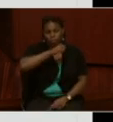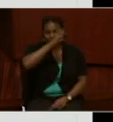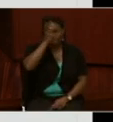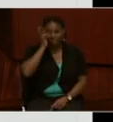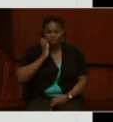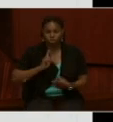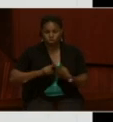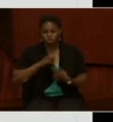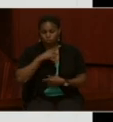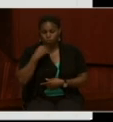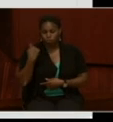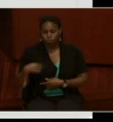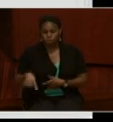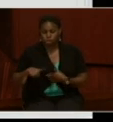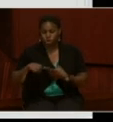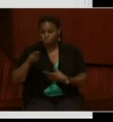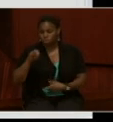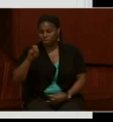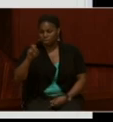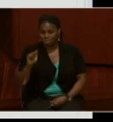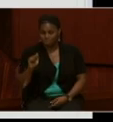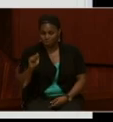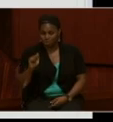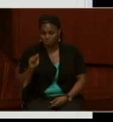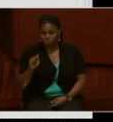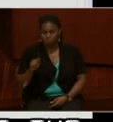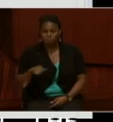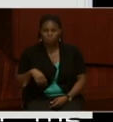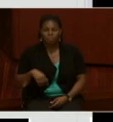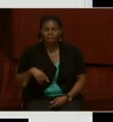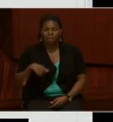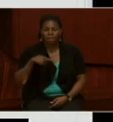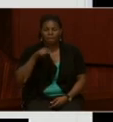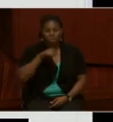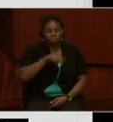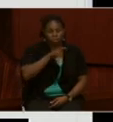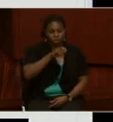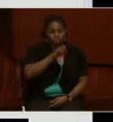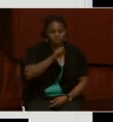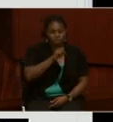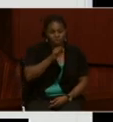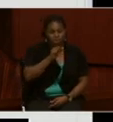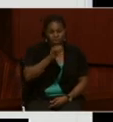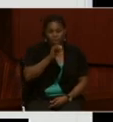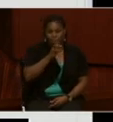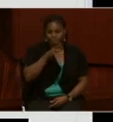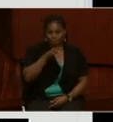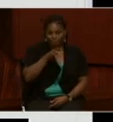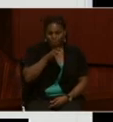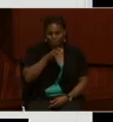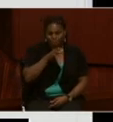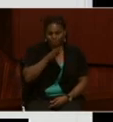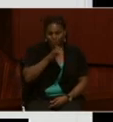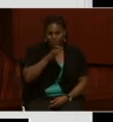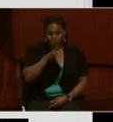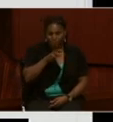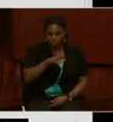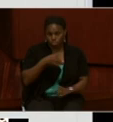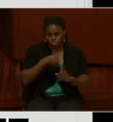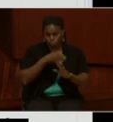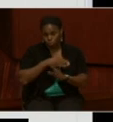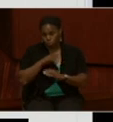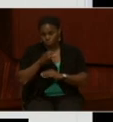the United States. And here is the USS Bear, before it was the Revenue Cutter Bear,